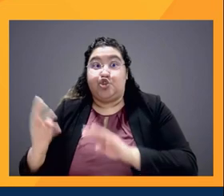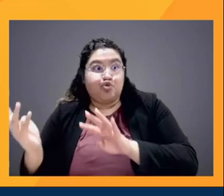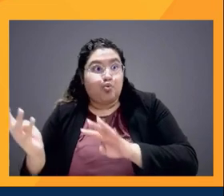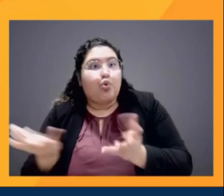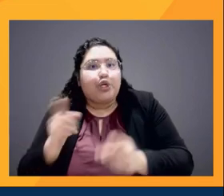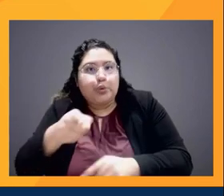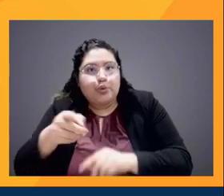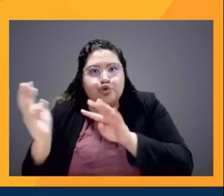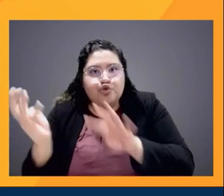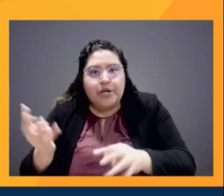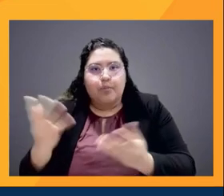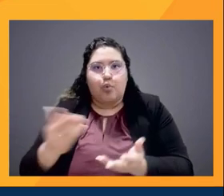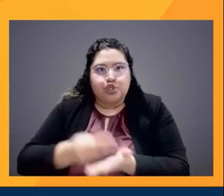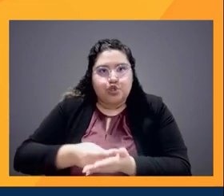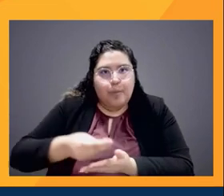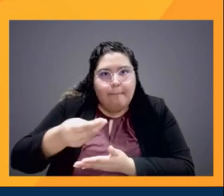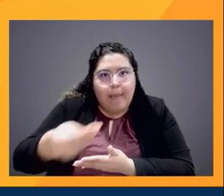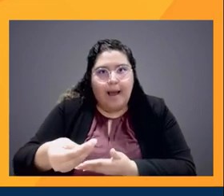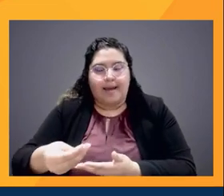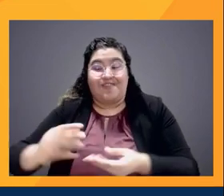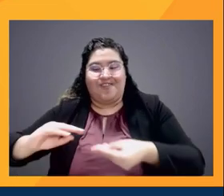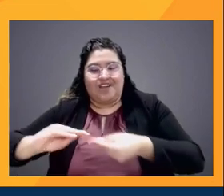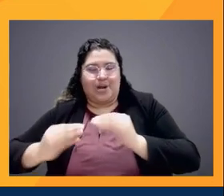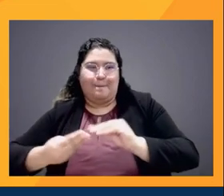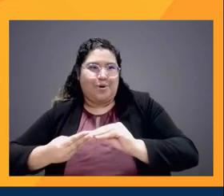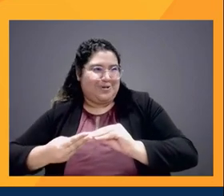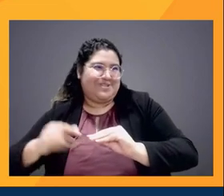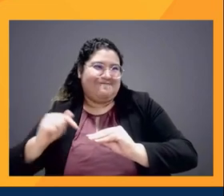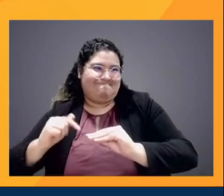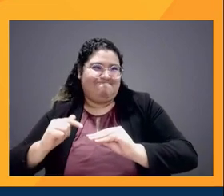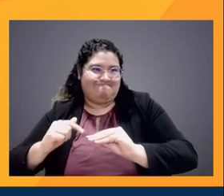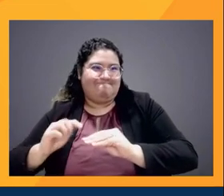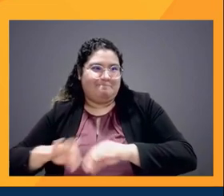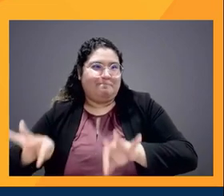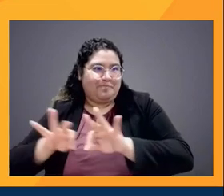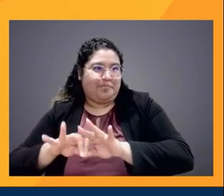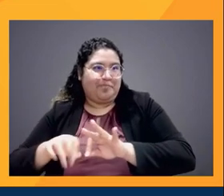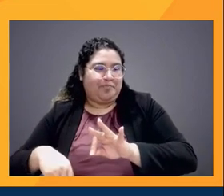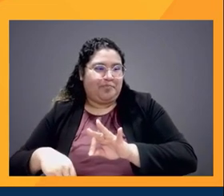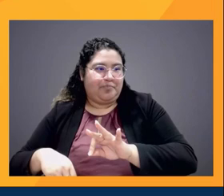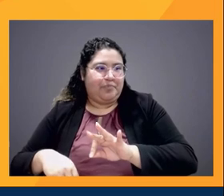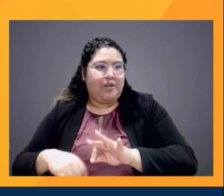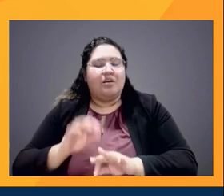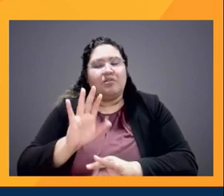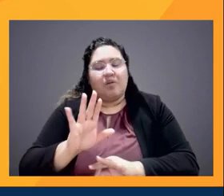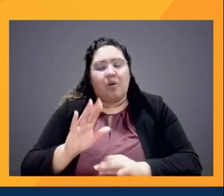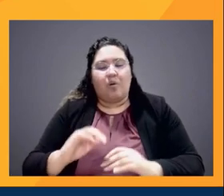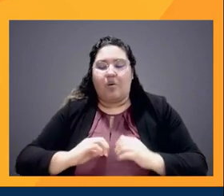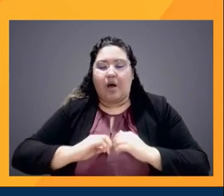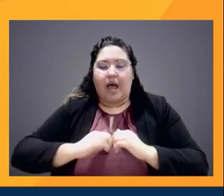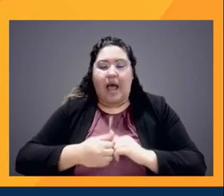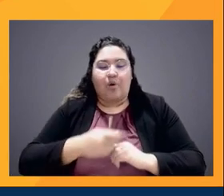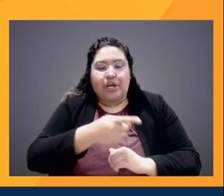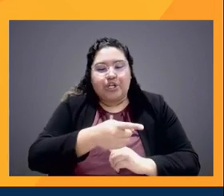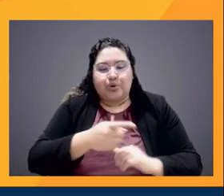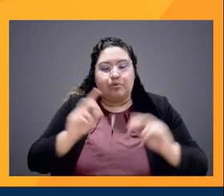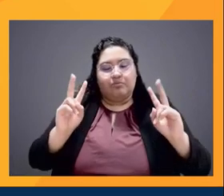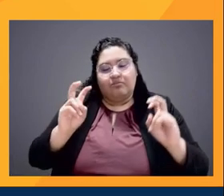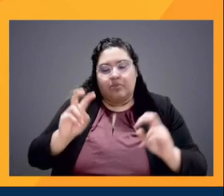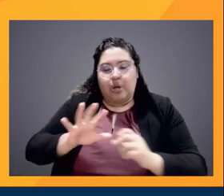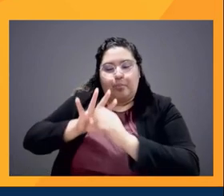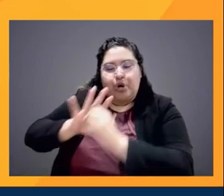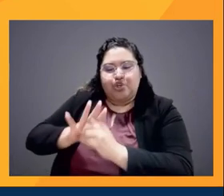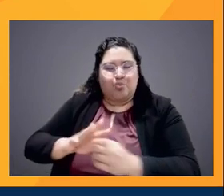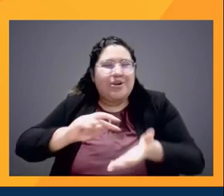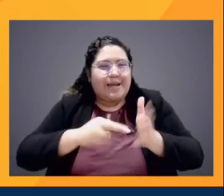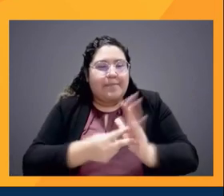backing it up with numbers. Right. So I, for me, if it, how can you actually quote unquote pressure Hollywood, you have to do